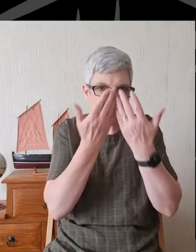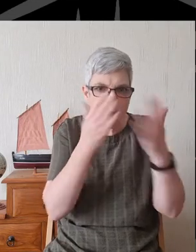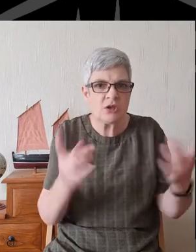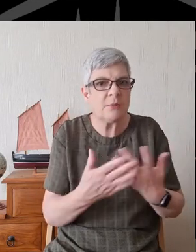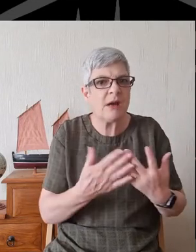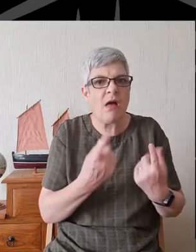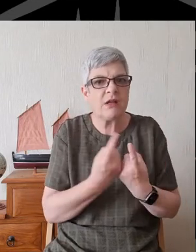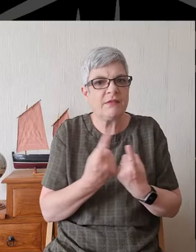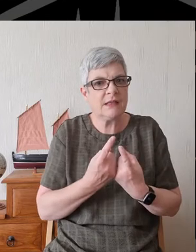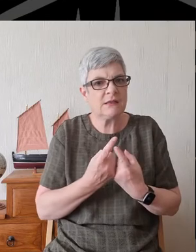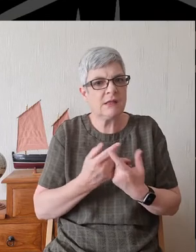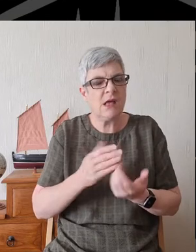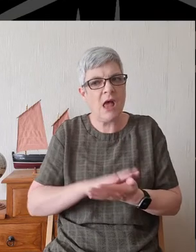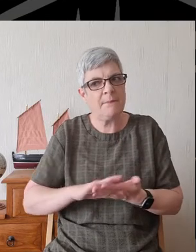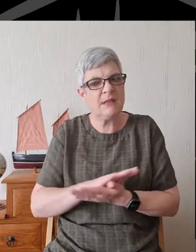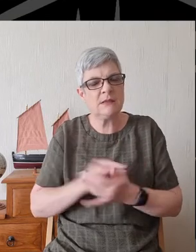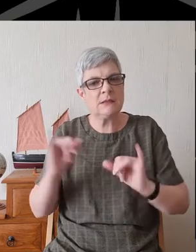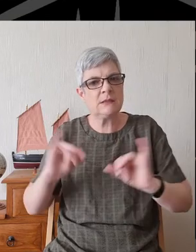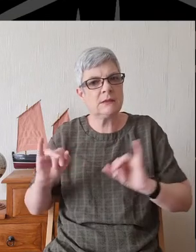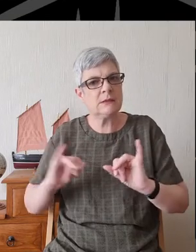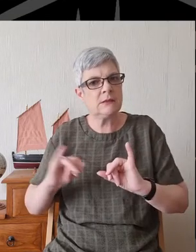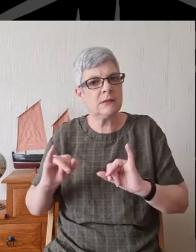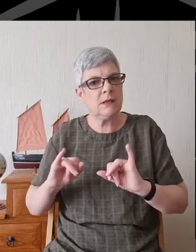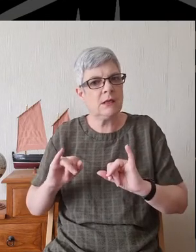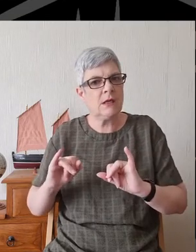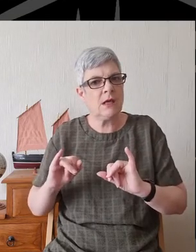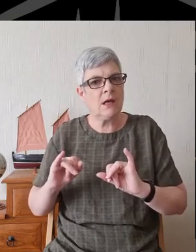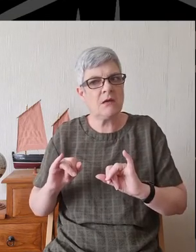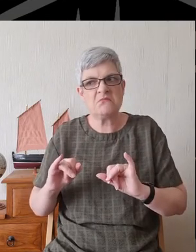something ungrateful and treacherous about that.